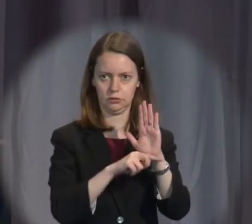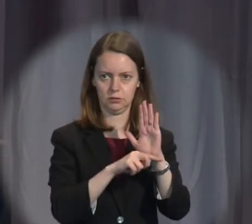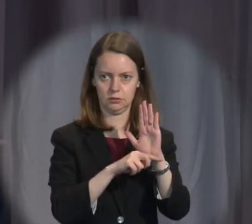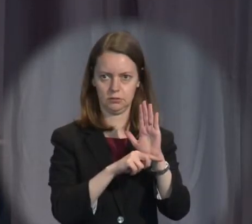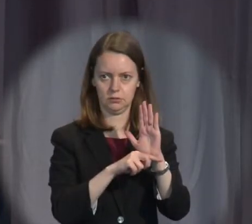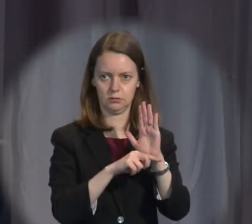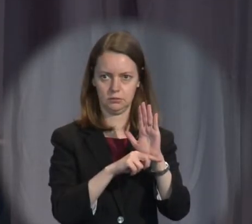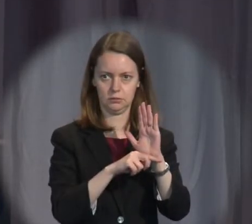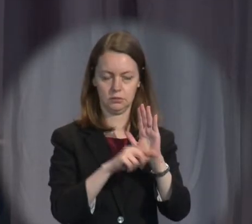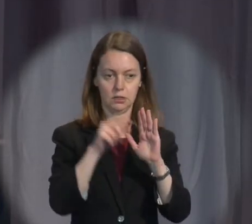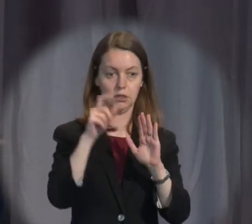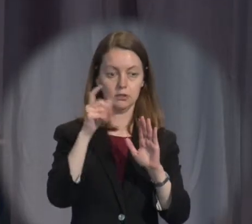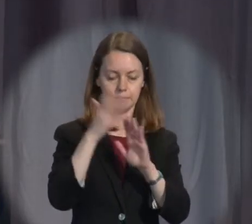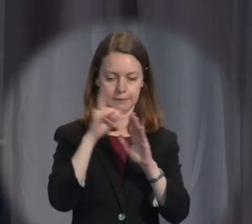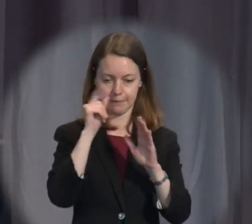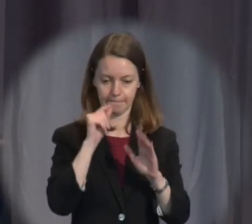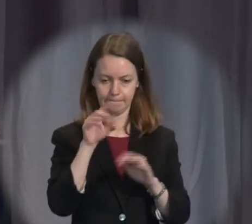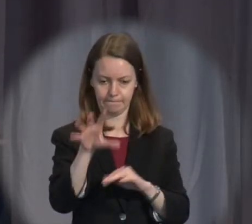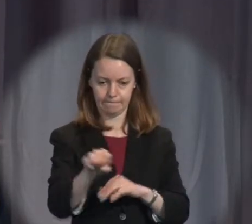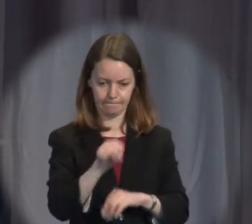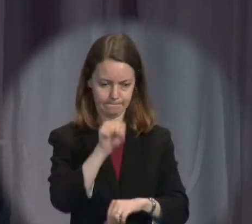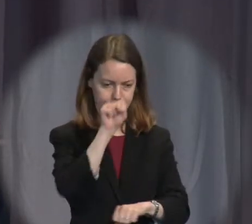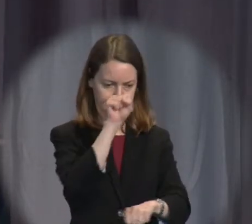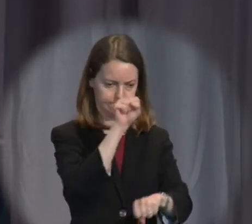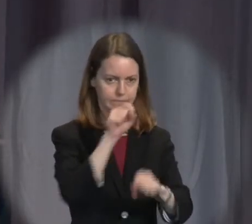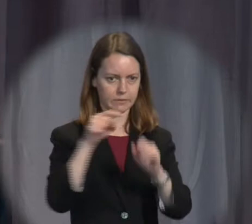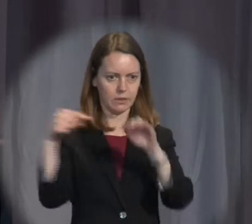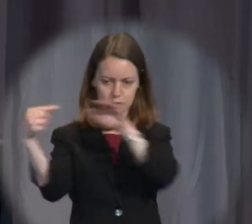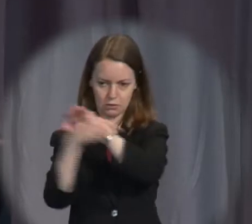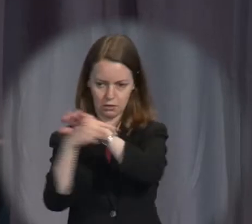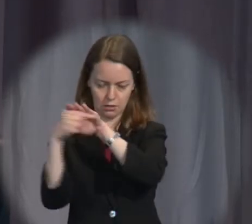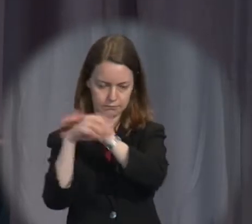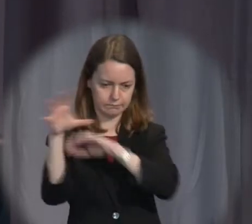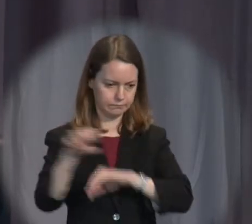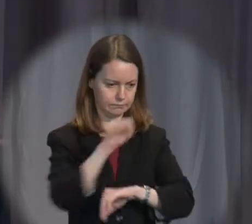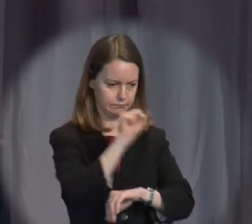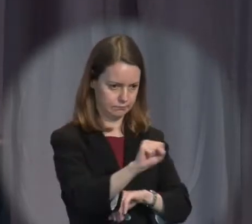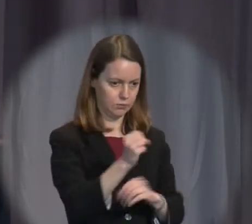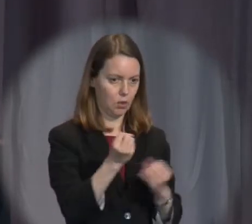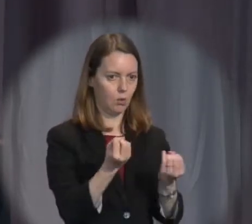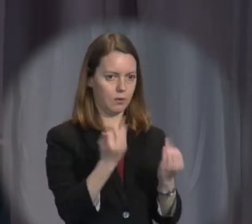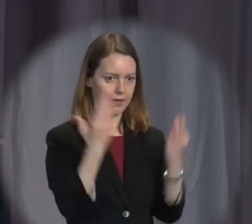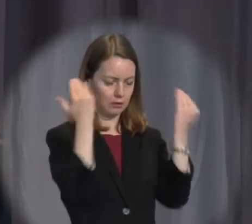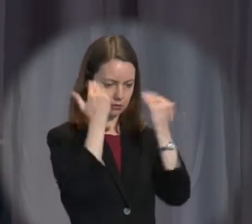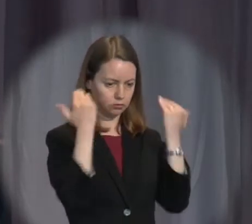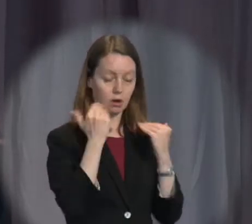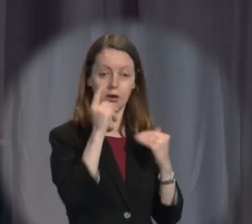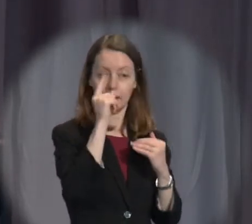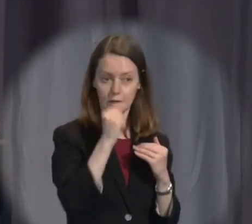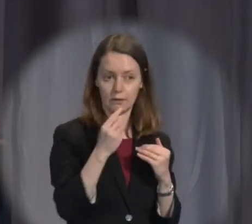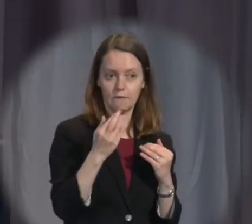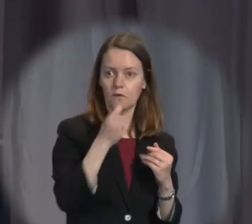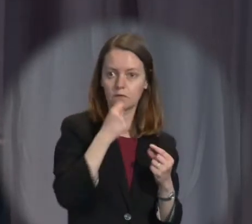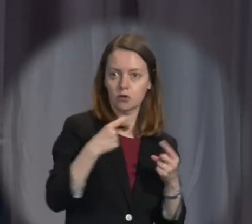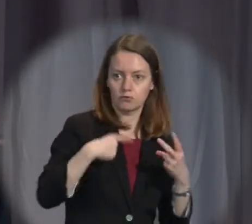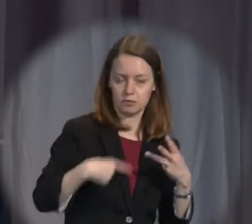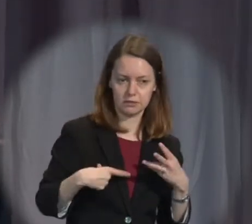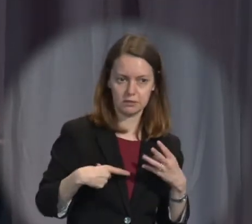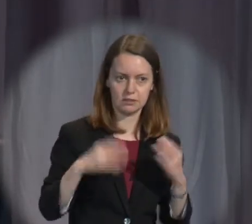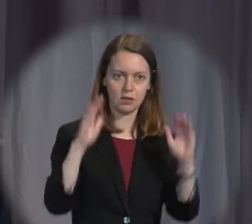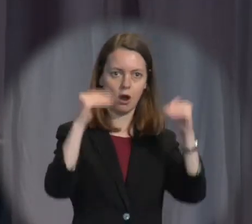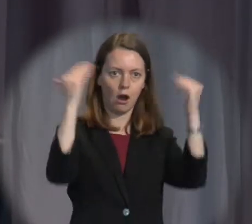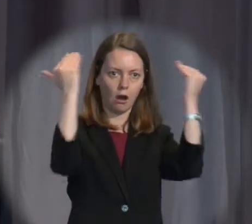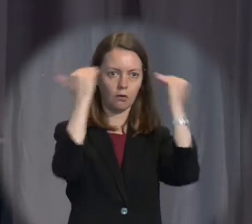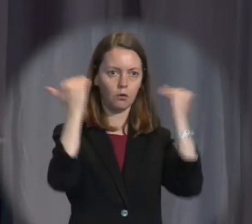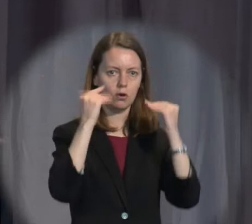power to detain an asylum seeker for certain purposes without judicial scrutiny. And this was confirmed in a decision of the High Court in